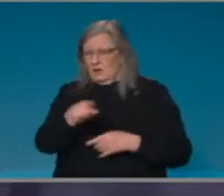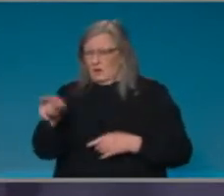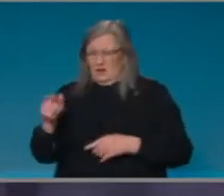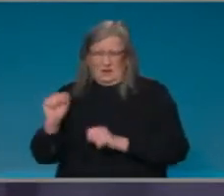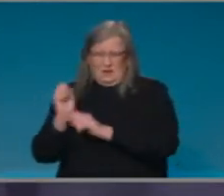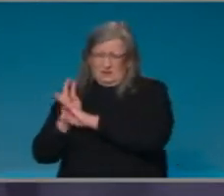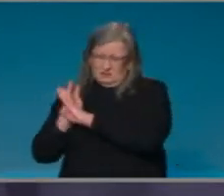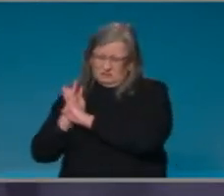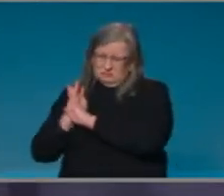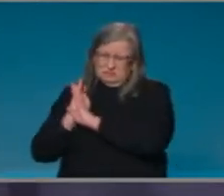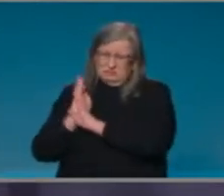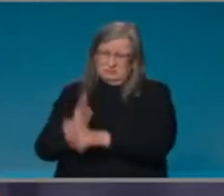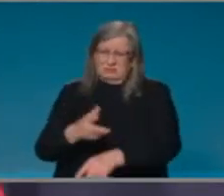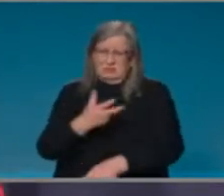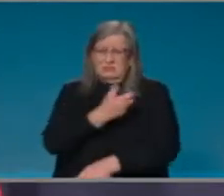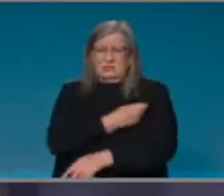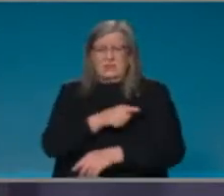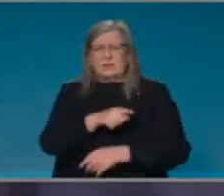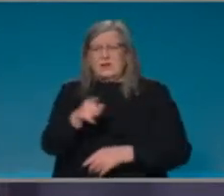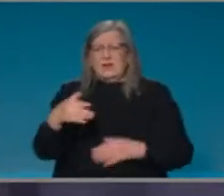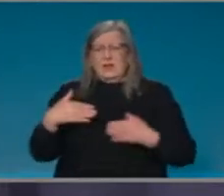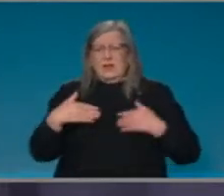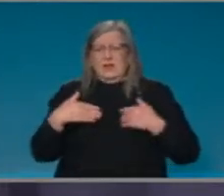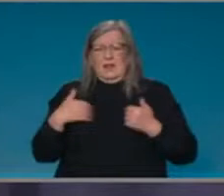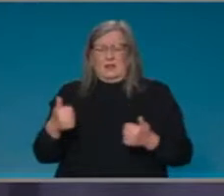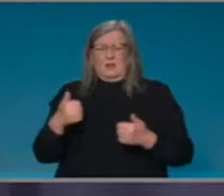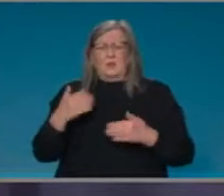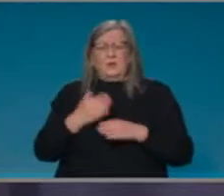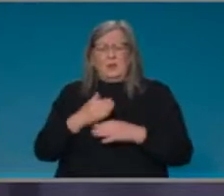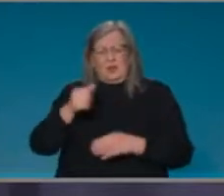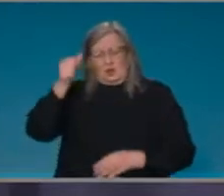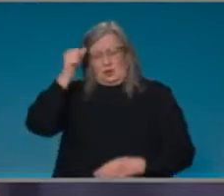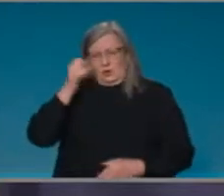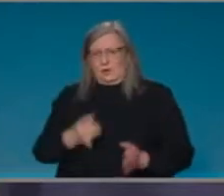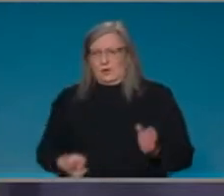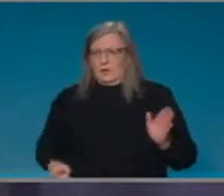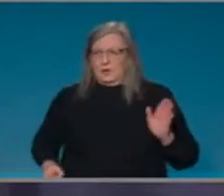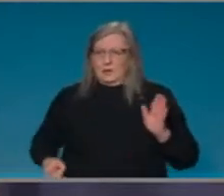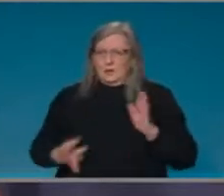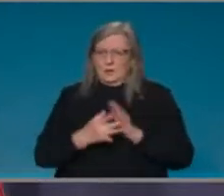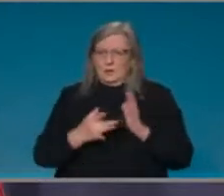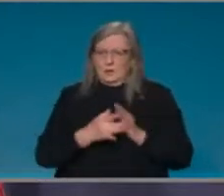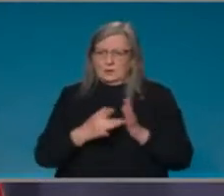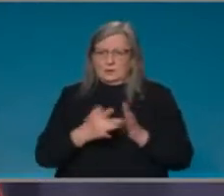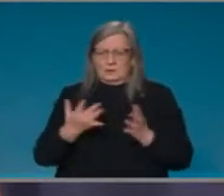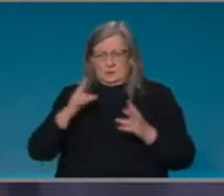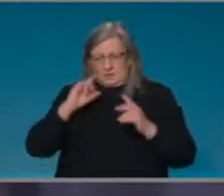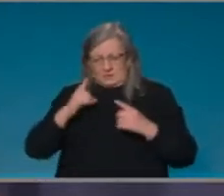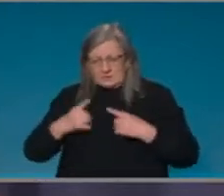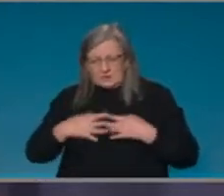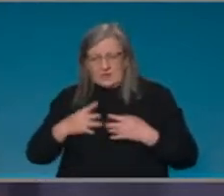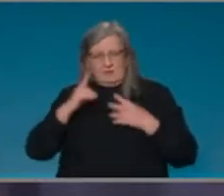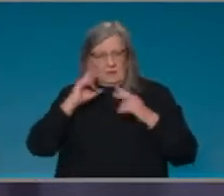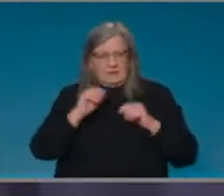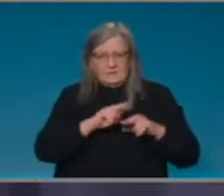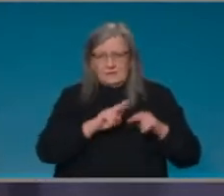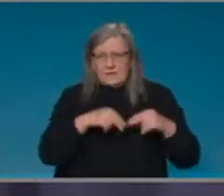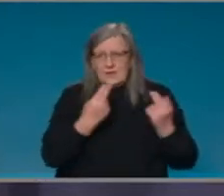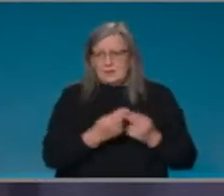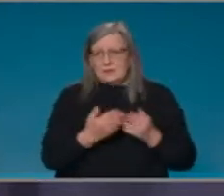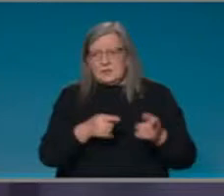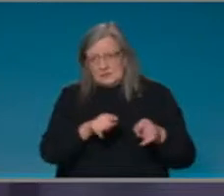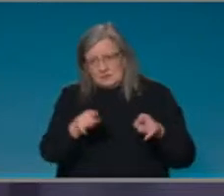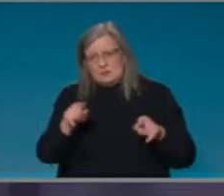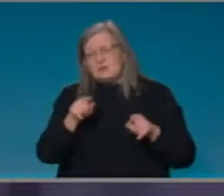for them, their patients and their families. We are seeing some jurisdictions have already mandated and I think we will see other jurisdictions